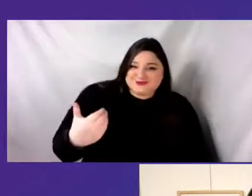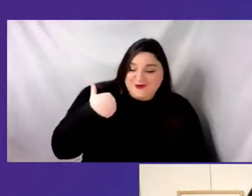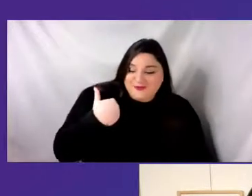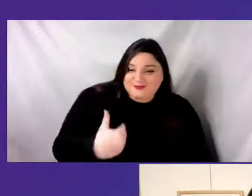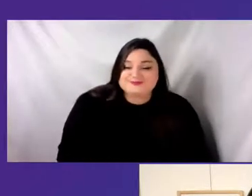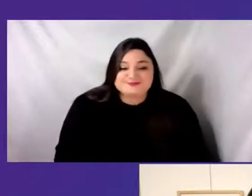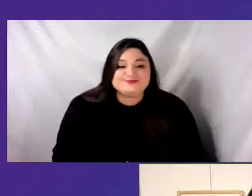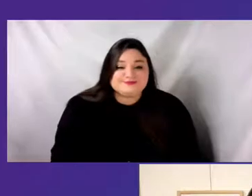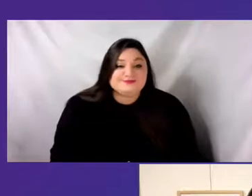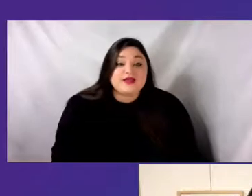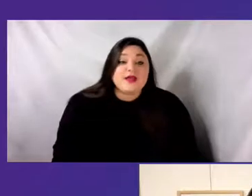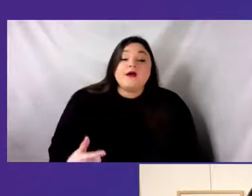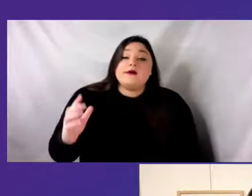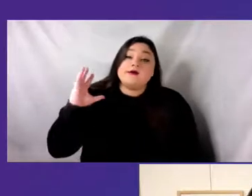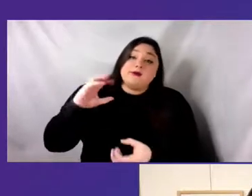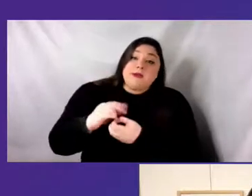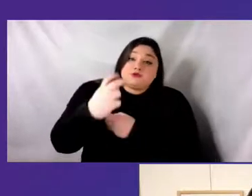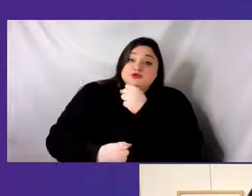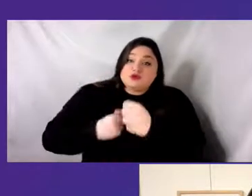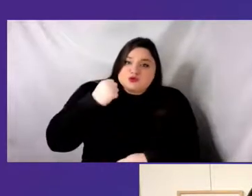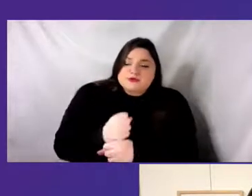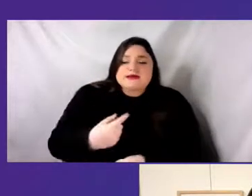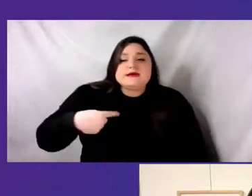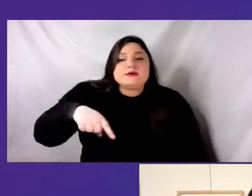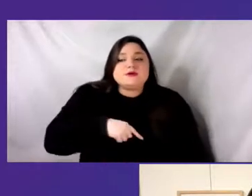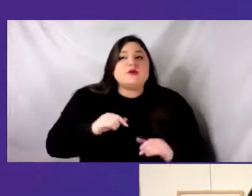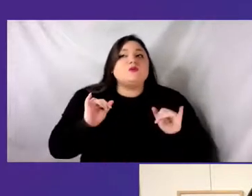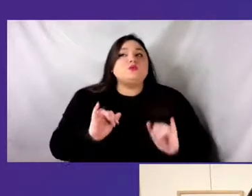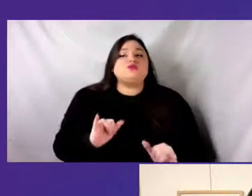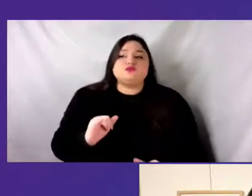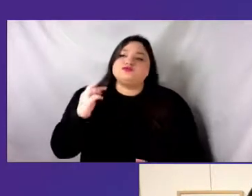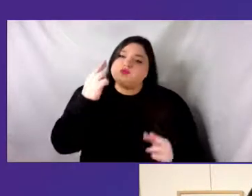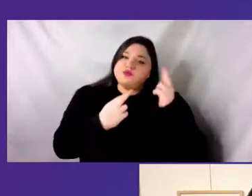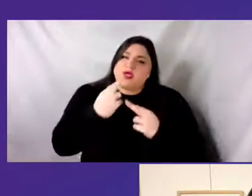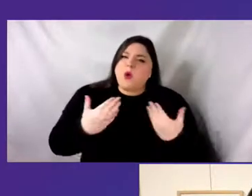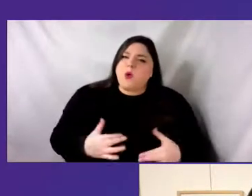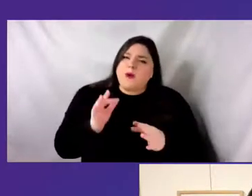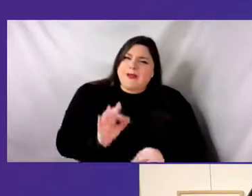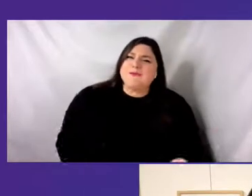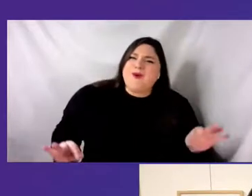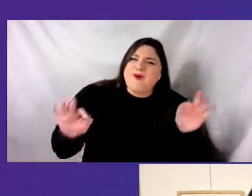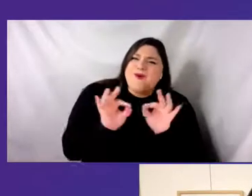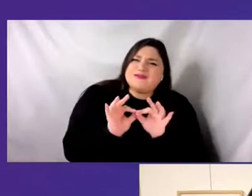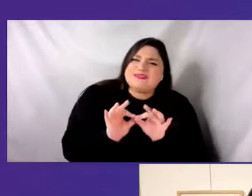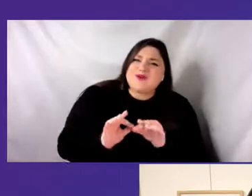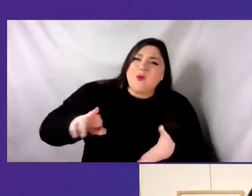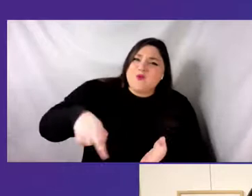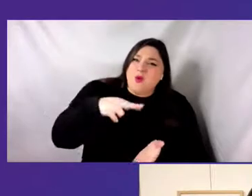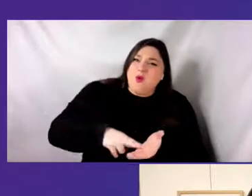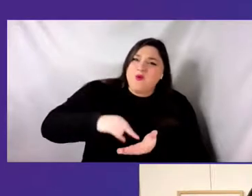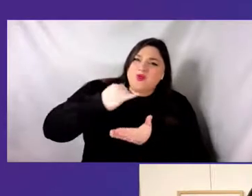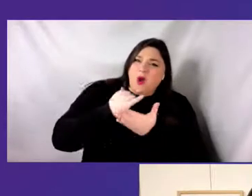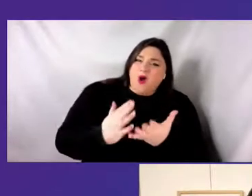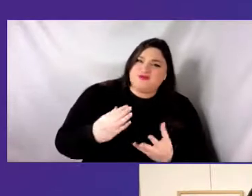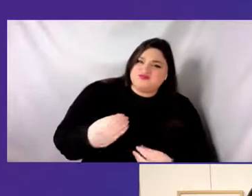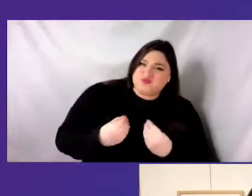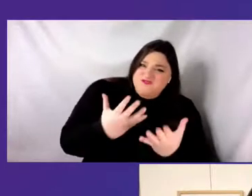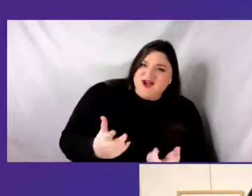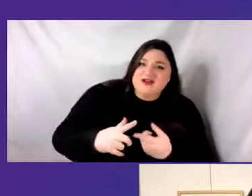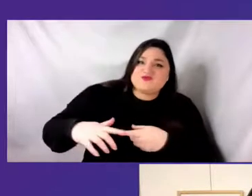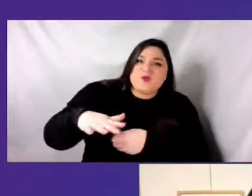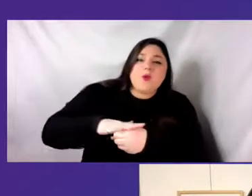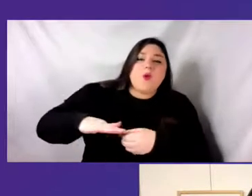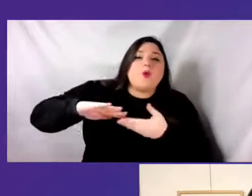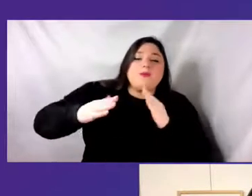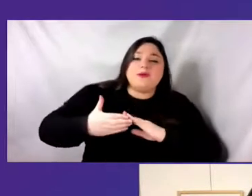course of these two years, we were reminded of the crucial role artists play in healthy local communities, and how more than